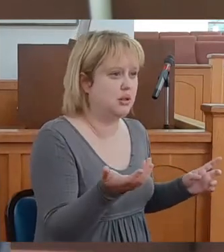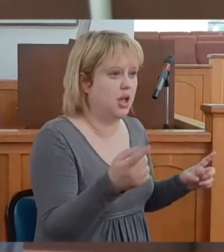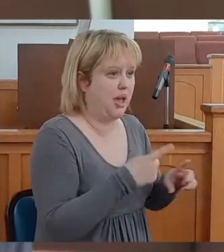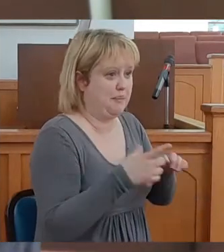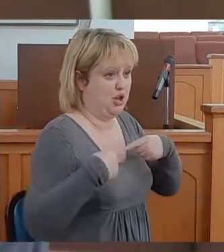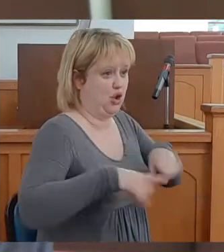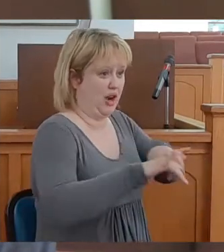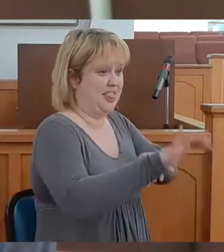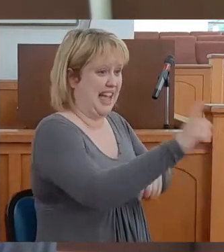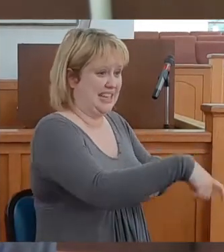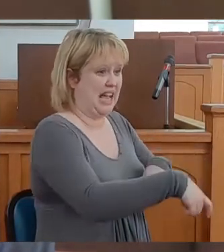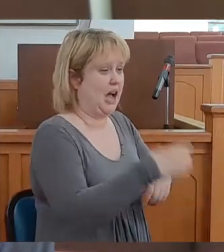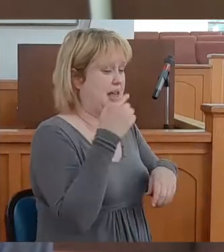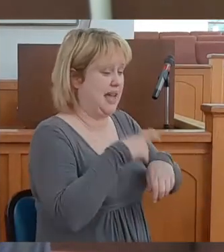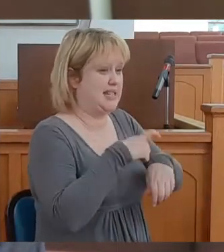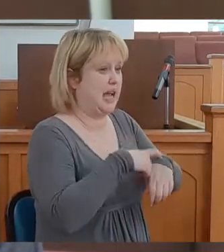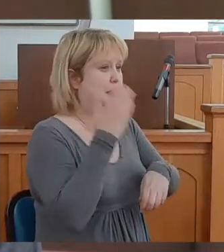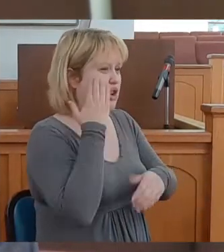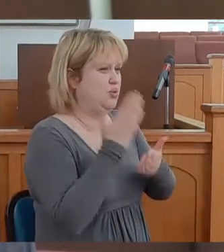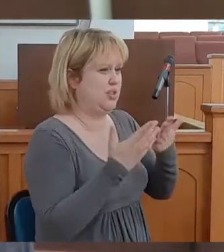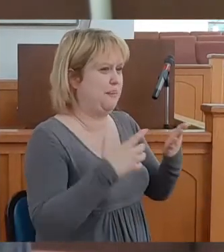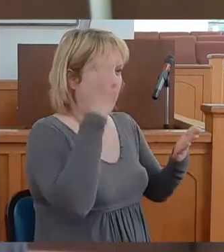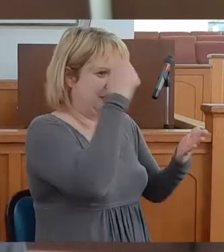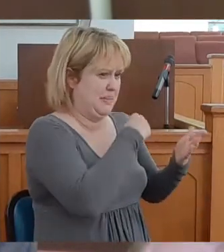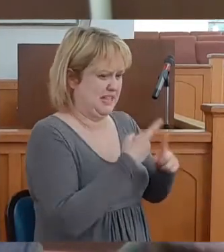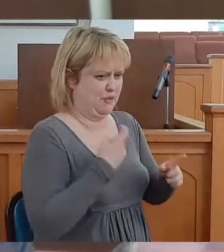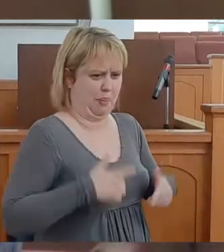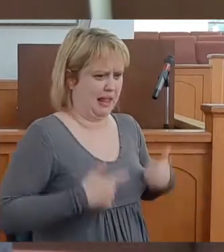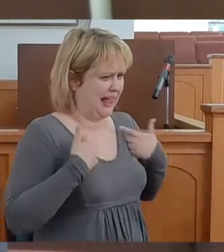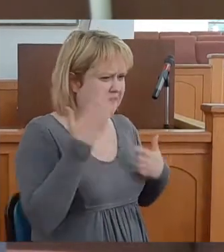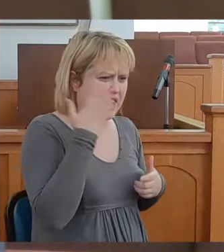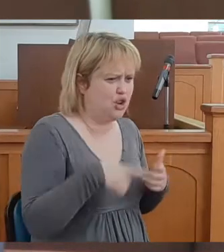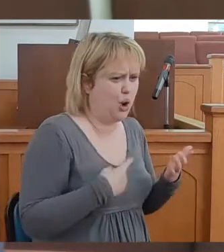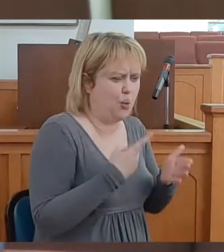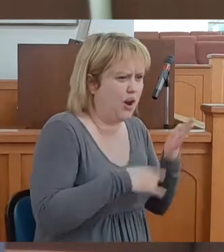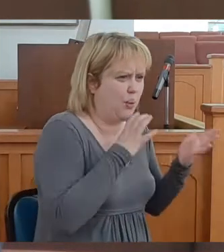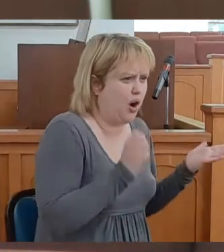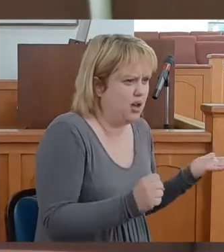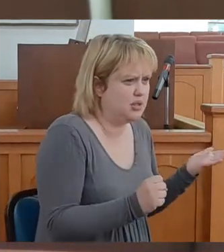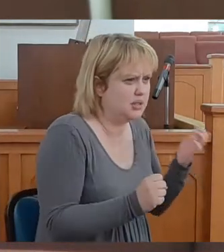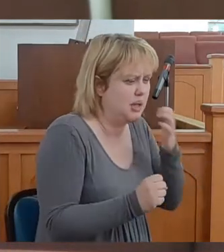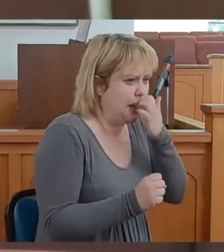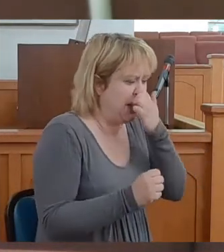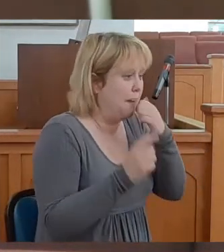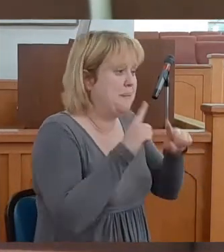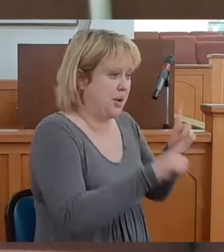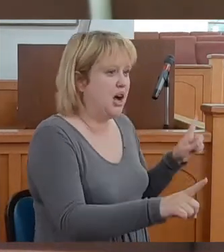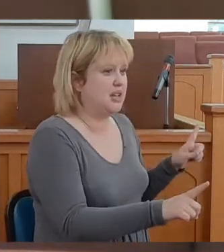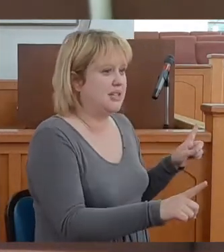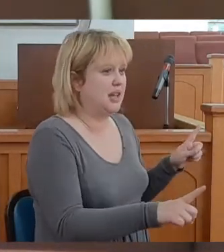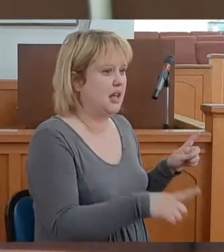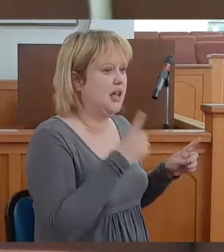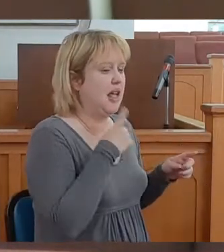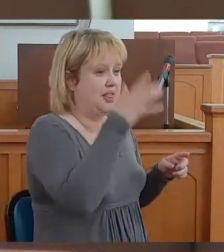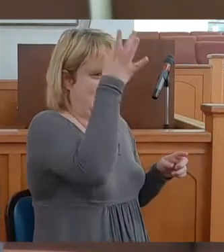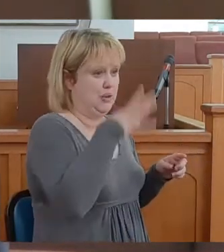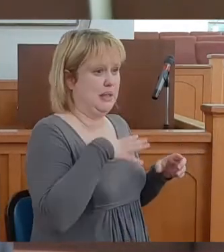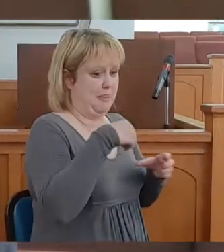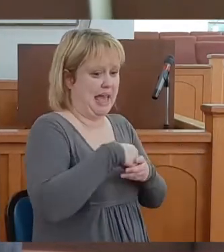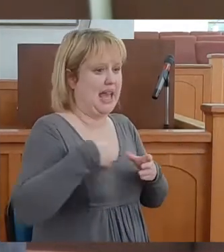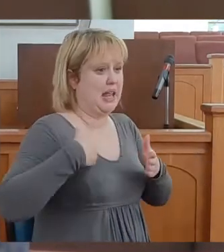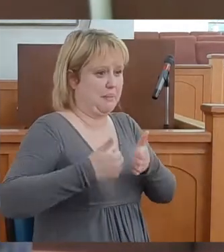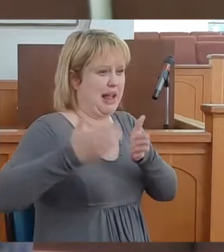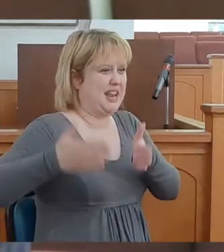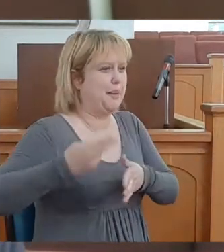during that time, I knew something was missing. I didn't know what it was. But there was a man in my